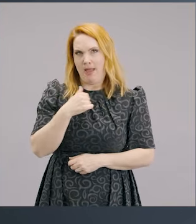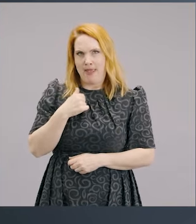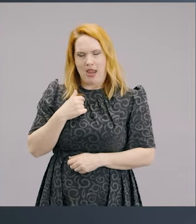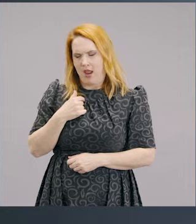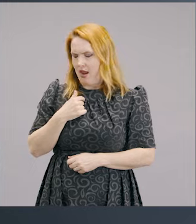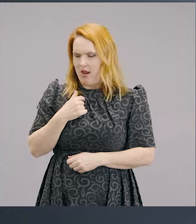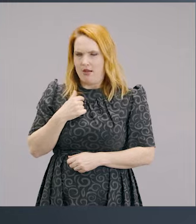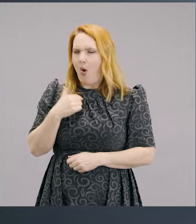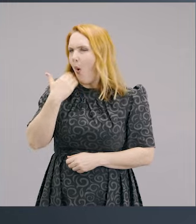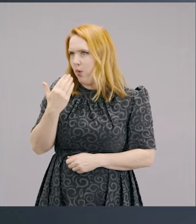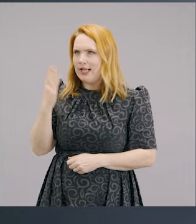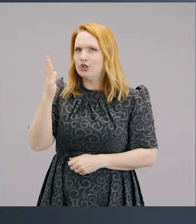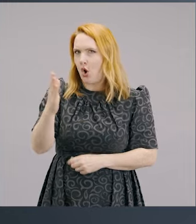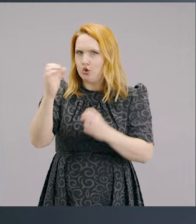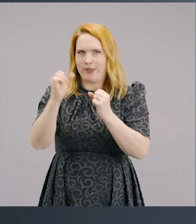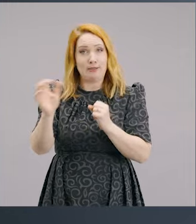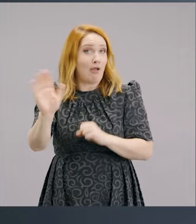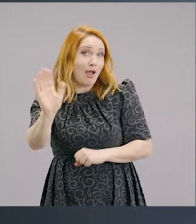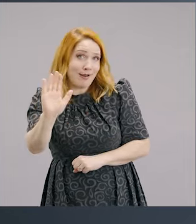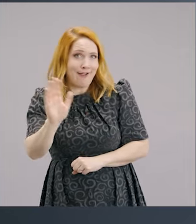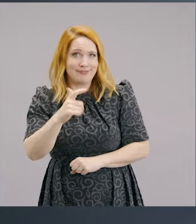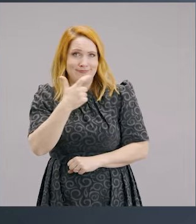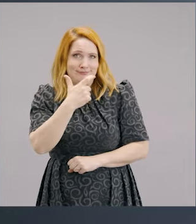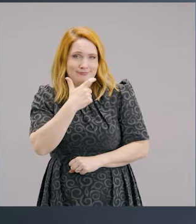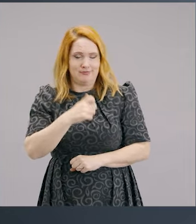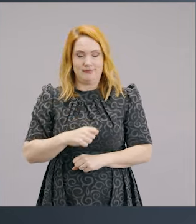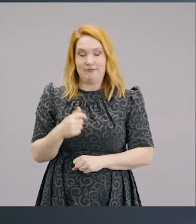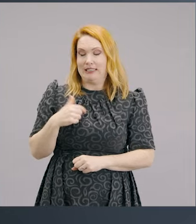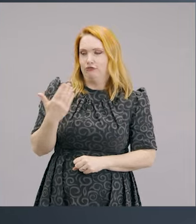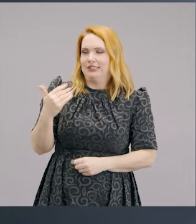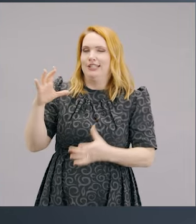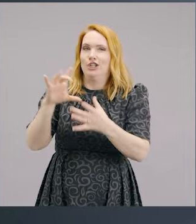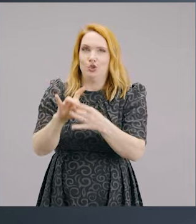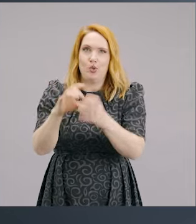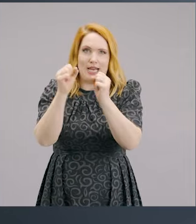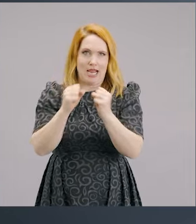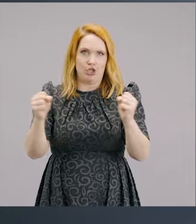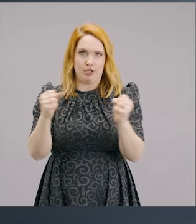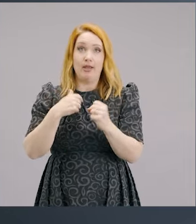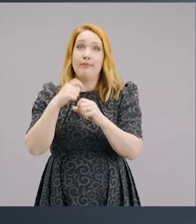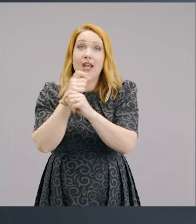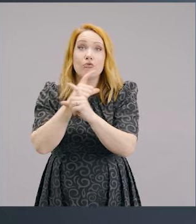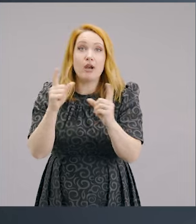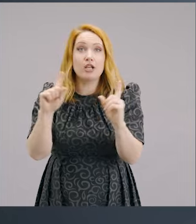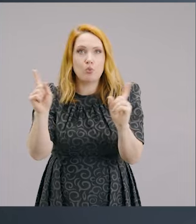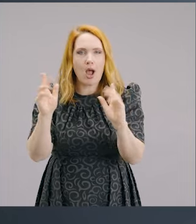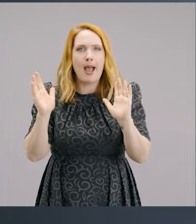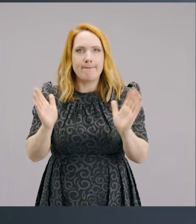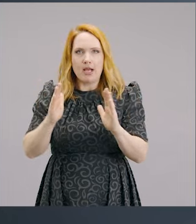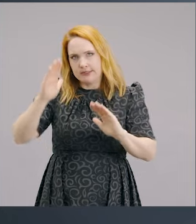shock. That hasn't been the case. So I started going along to the gym and one of the things that I've realised is that it takes sacrifice.